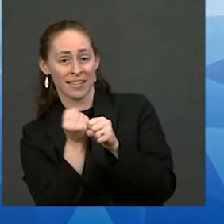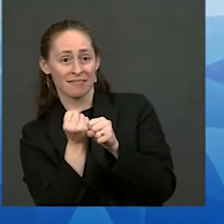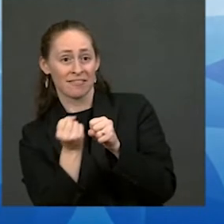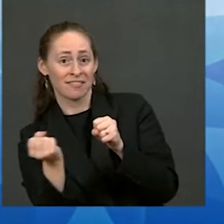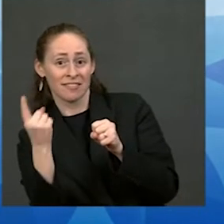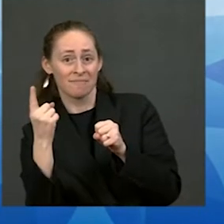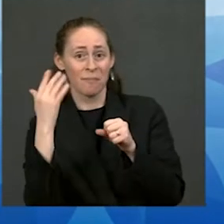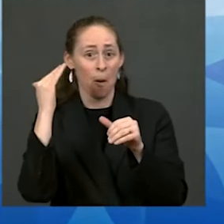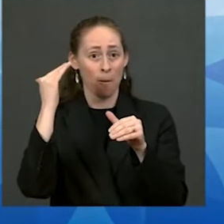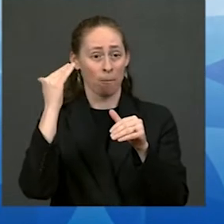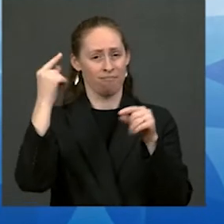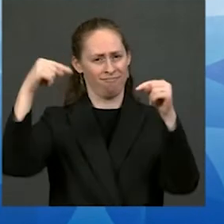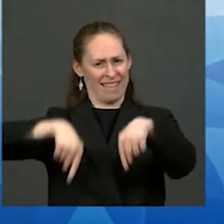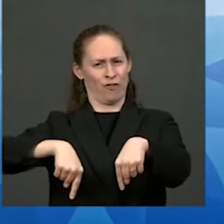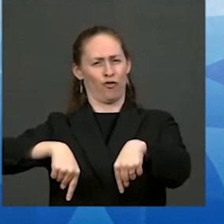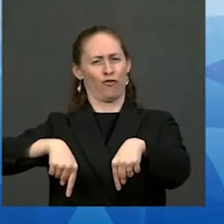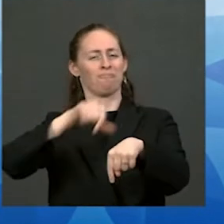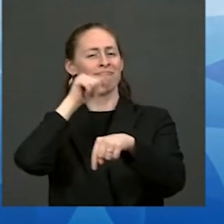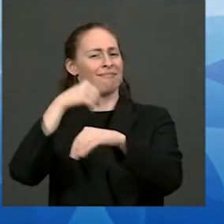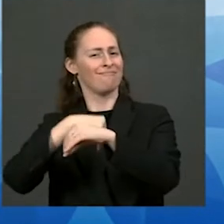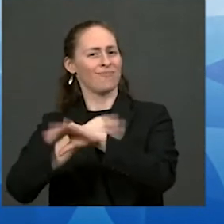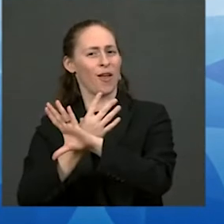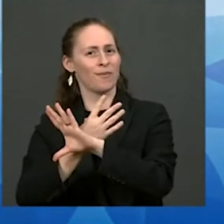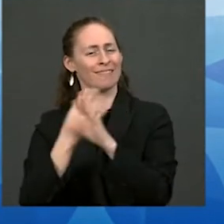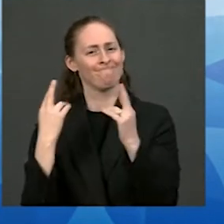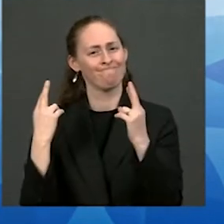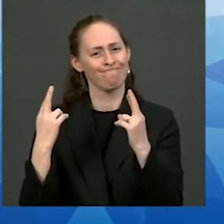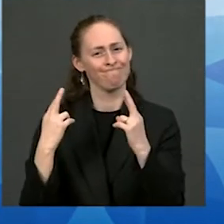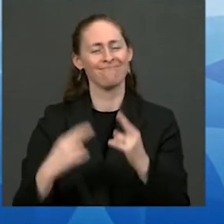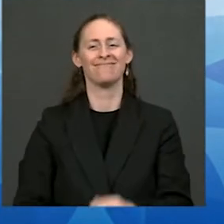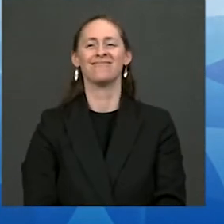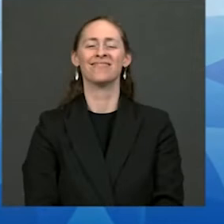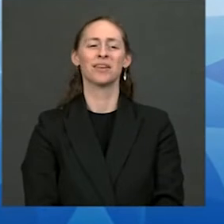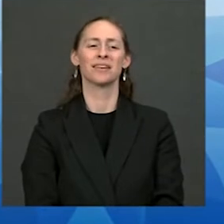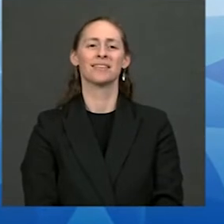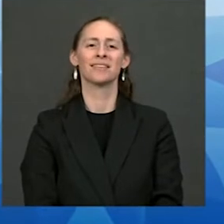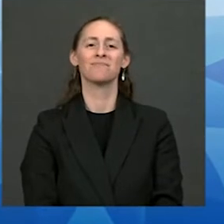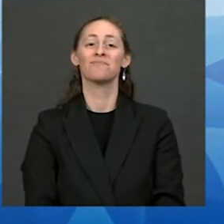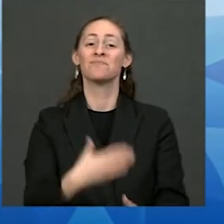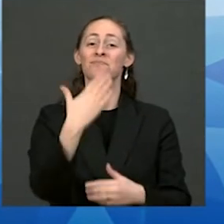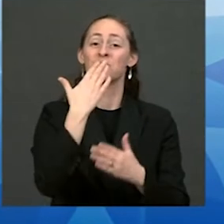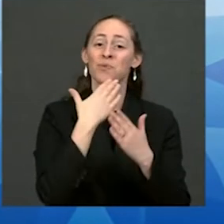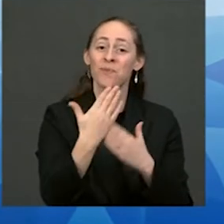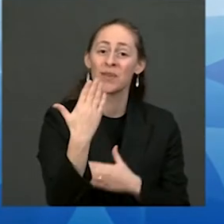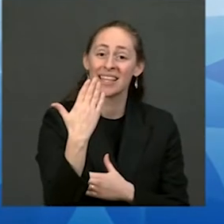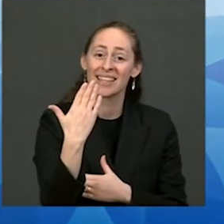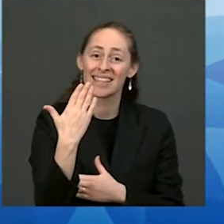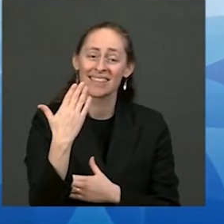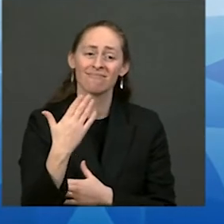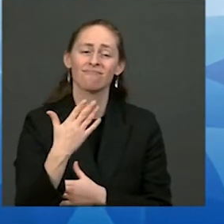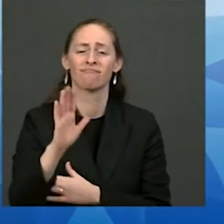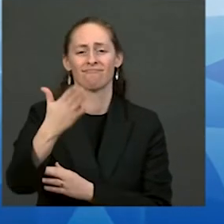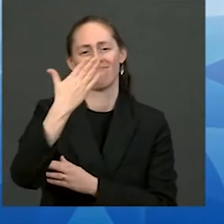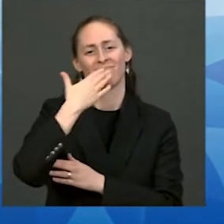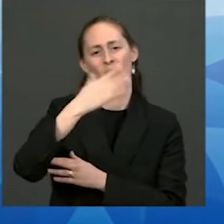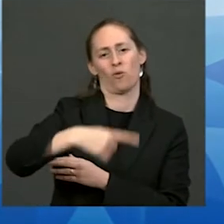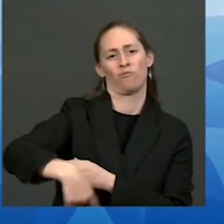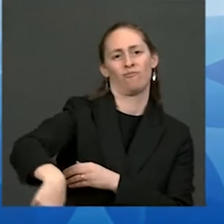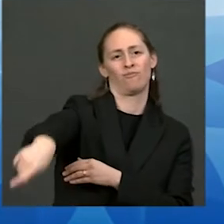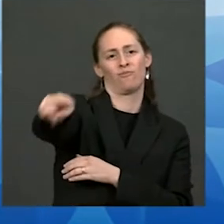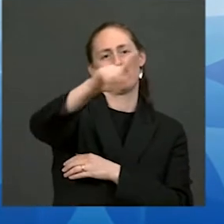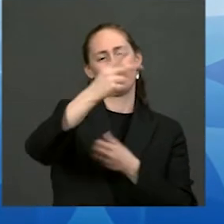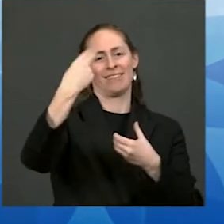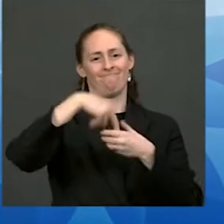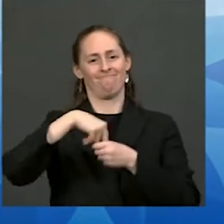my hope thank you good morning I want to thank you for joining us this